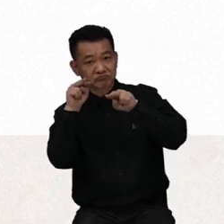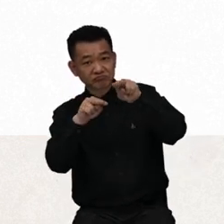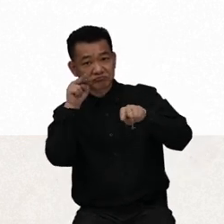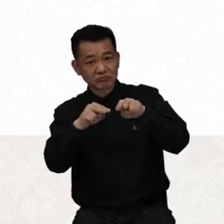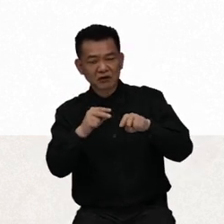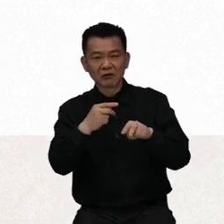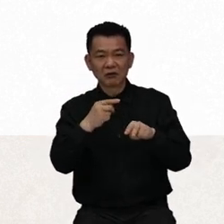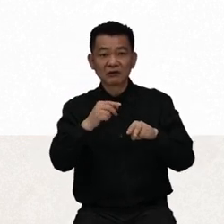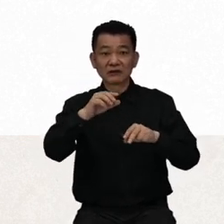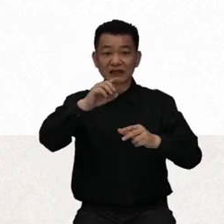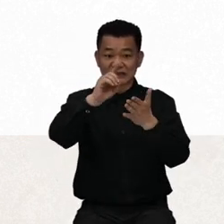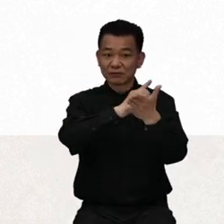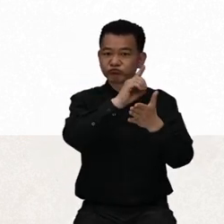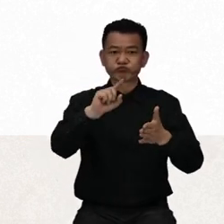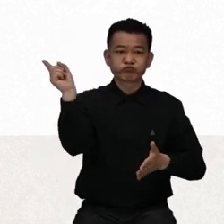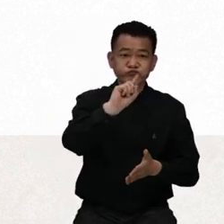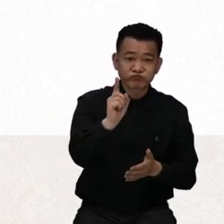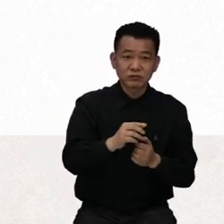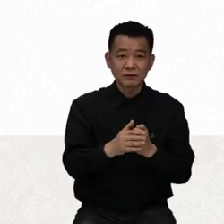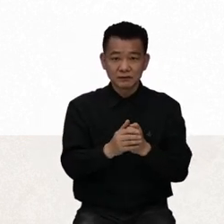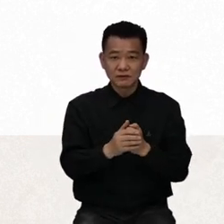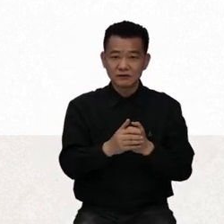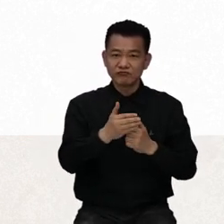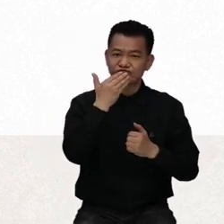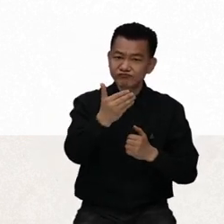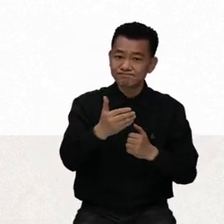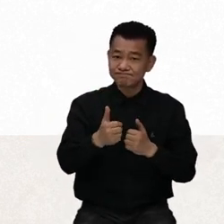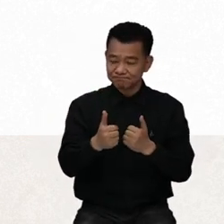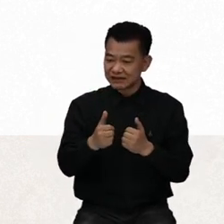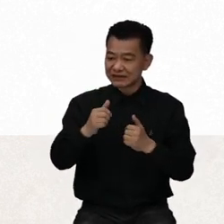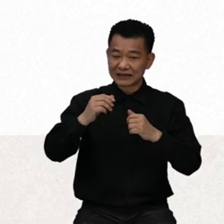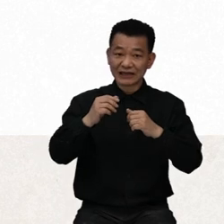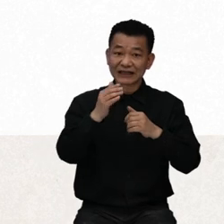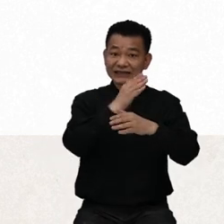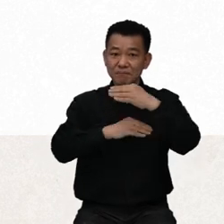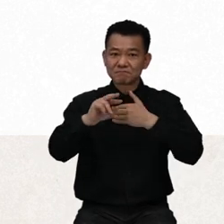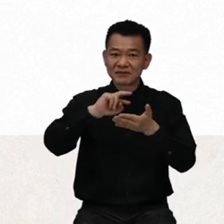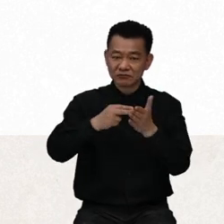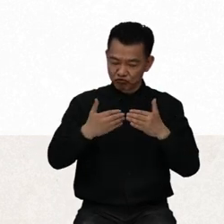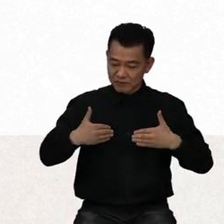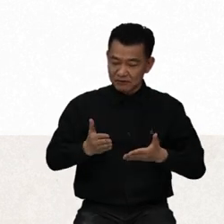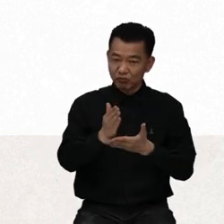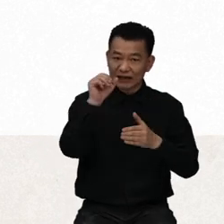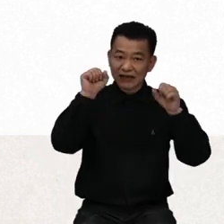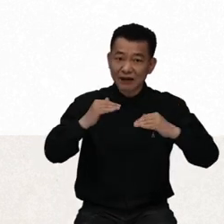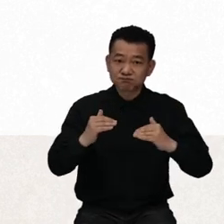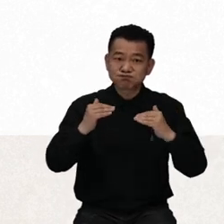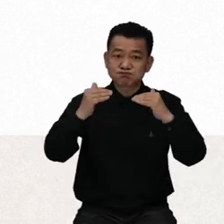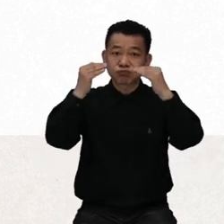disabilities as a target of services. And it clarified the principle of non-discrimination.